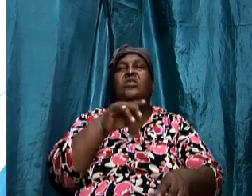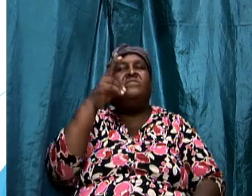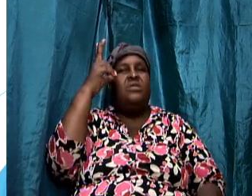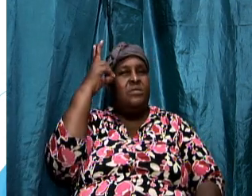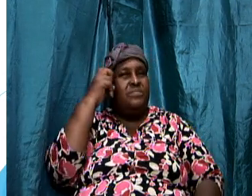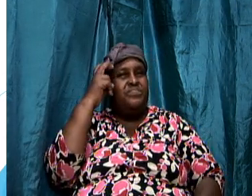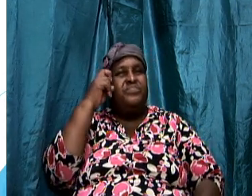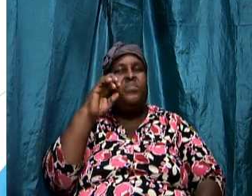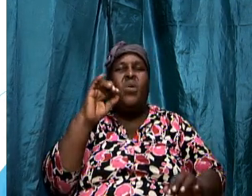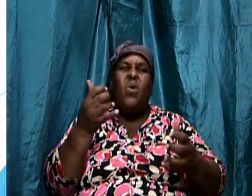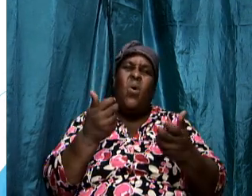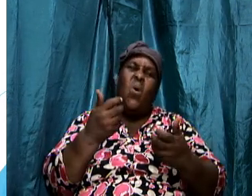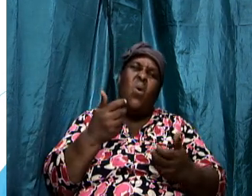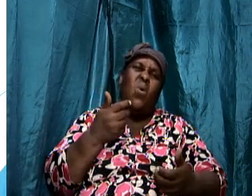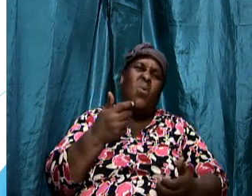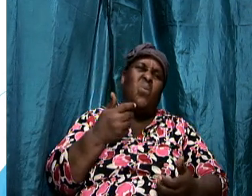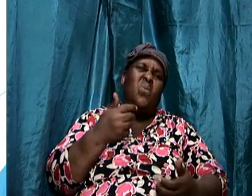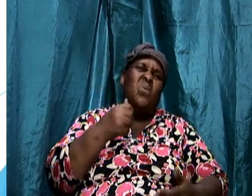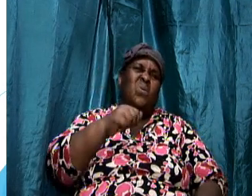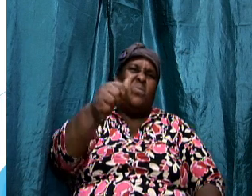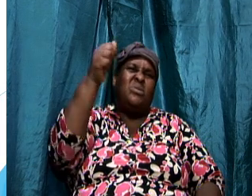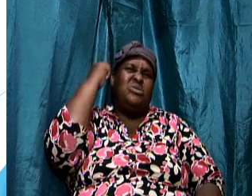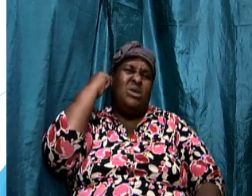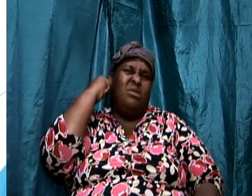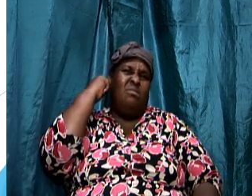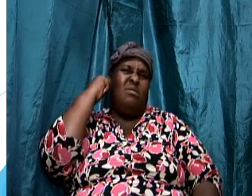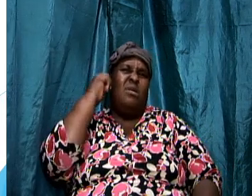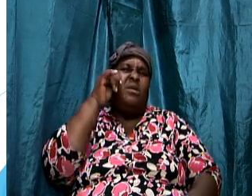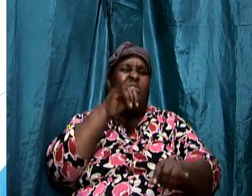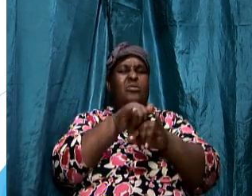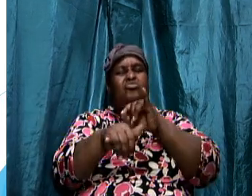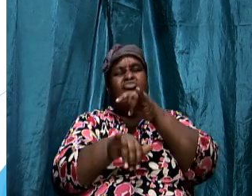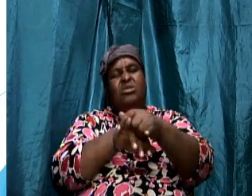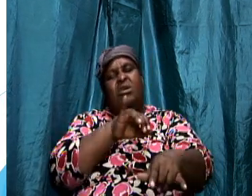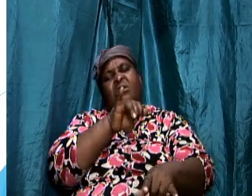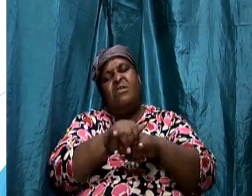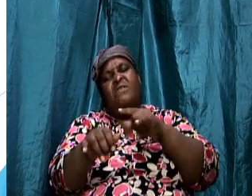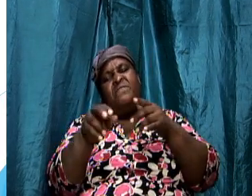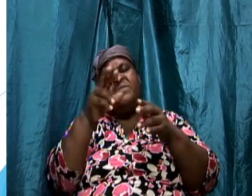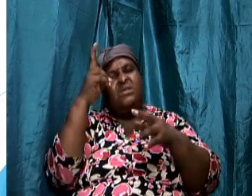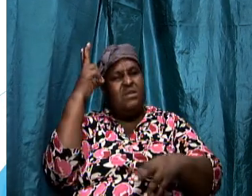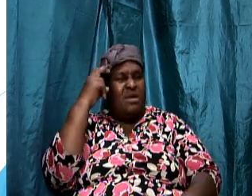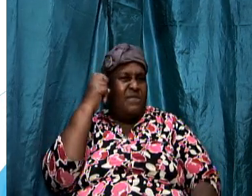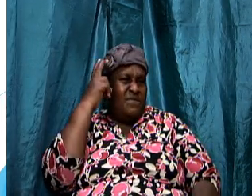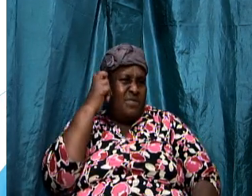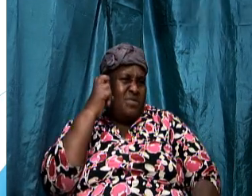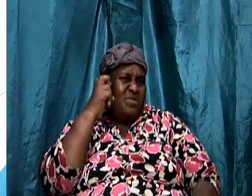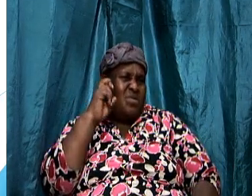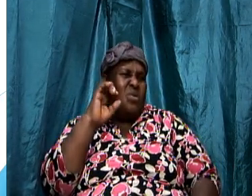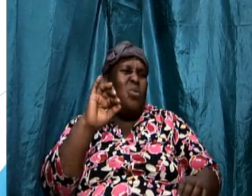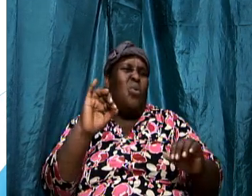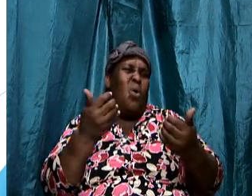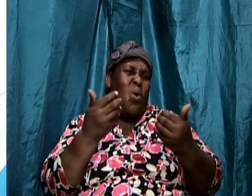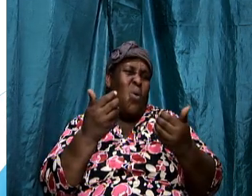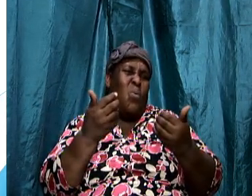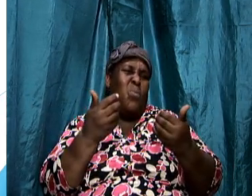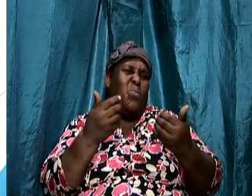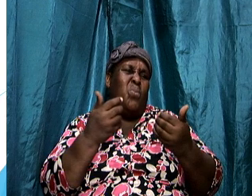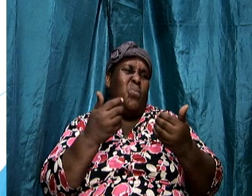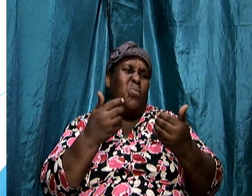really reject the onslaught of the devil how do we really get away from this constant